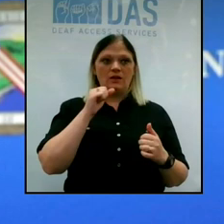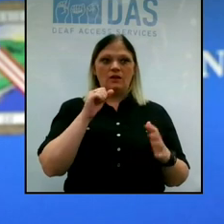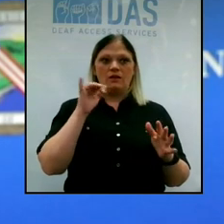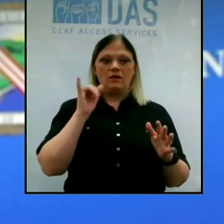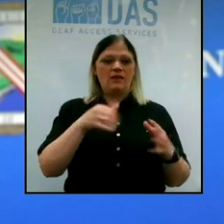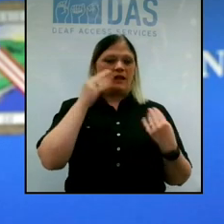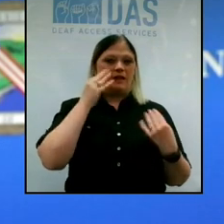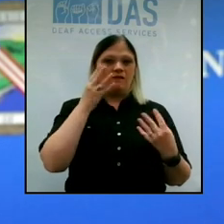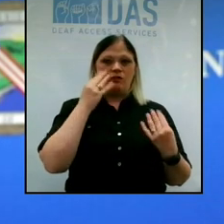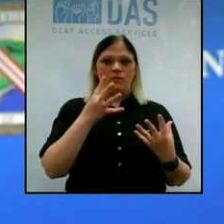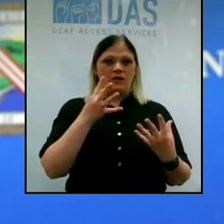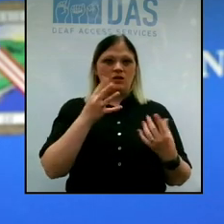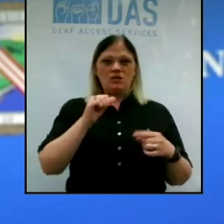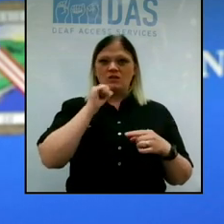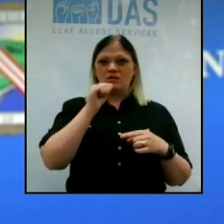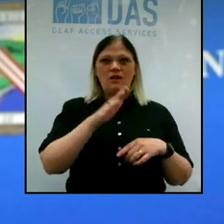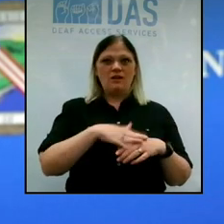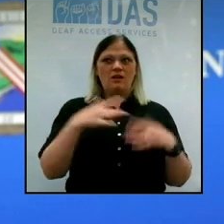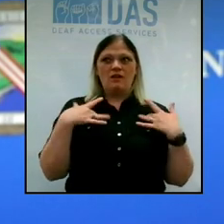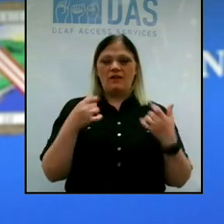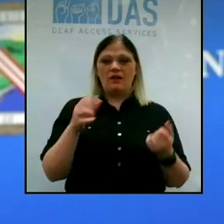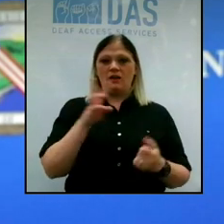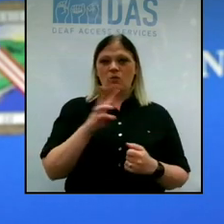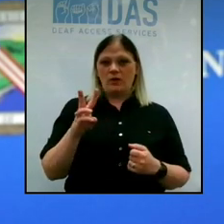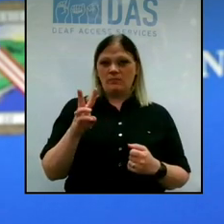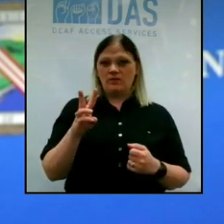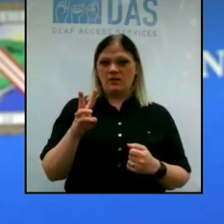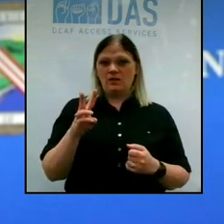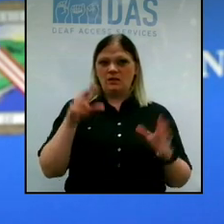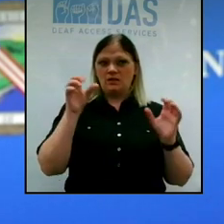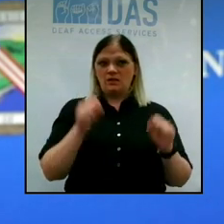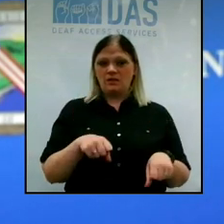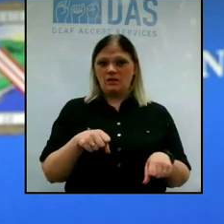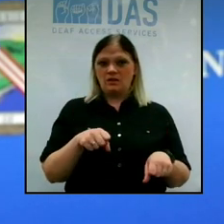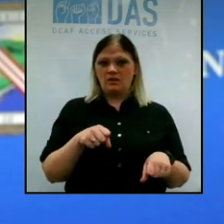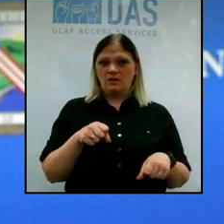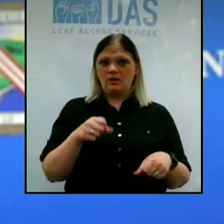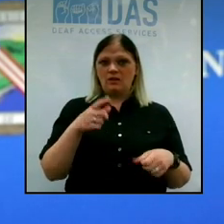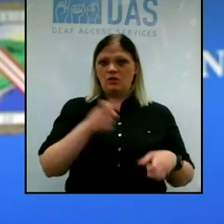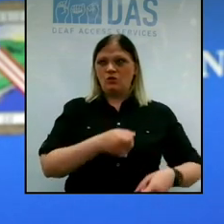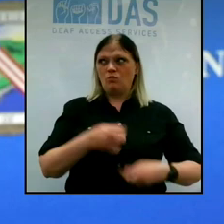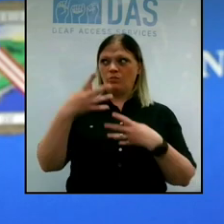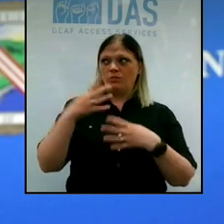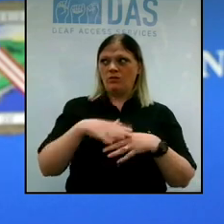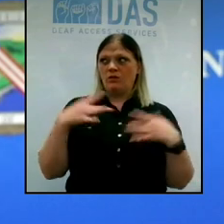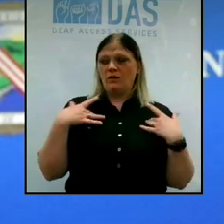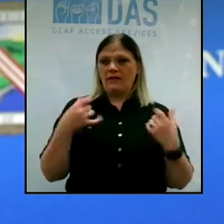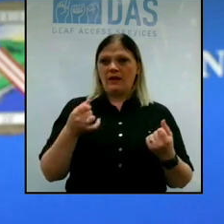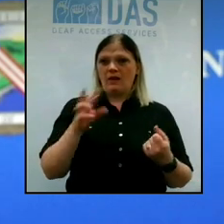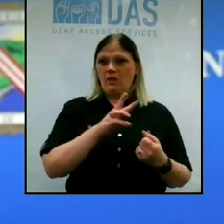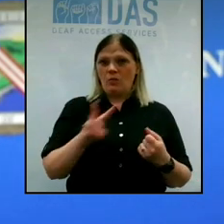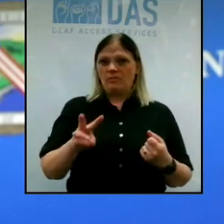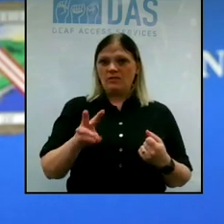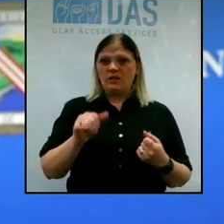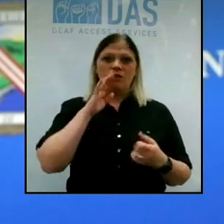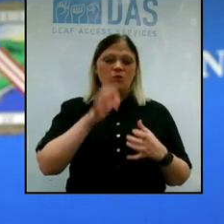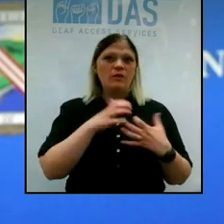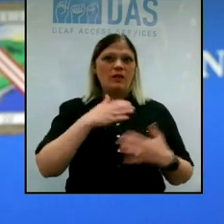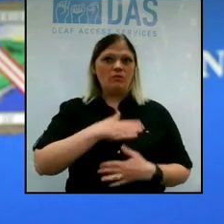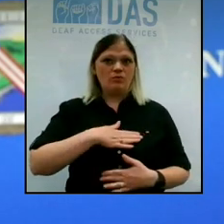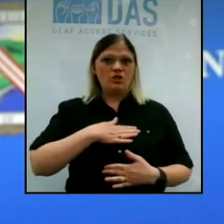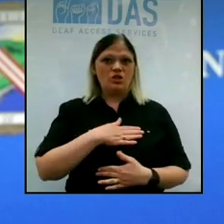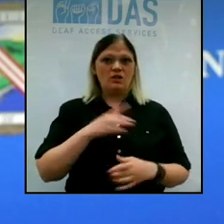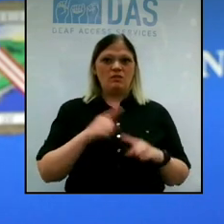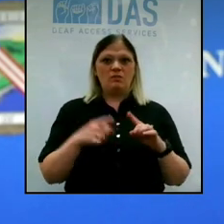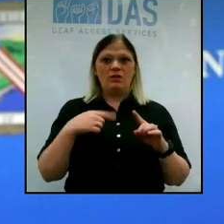is not on the Department of Health website, so if it's possible for the Department of Health to maybe send it, that would be much appreciated. Sure. did have a